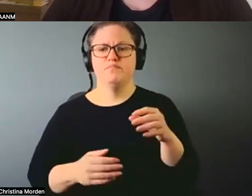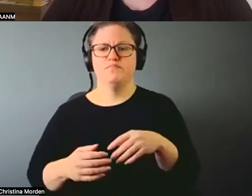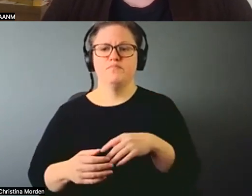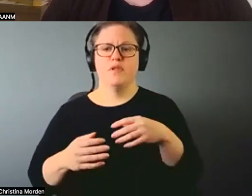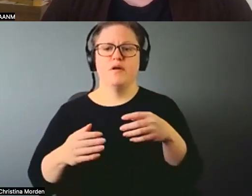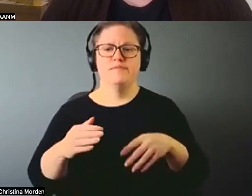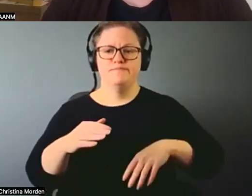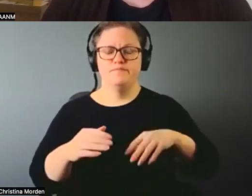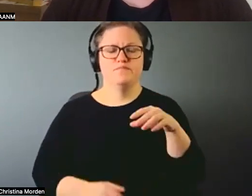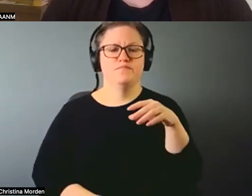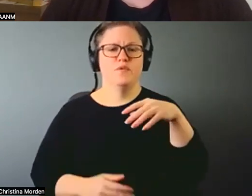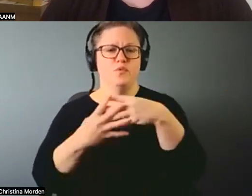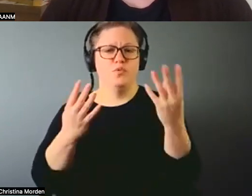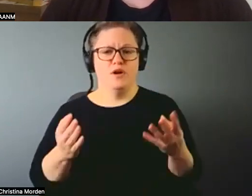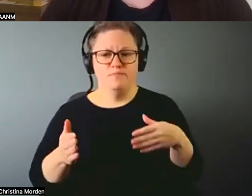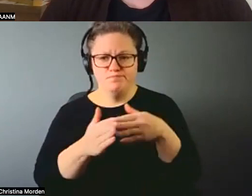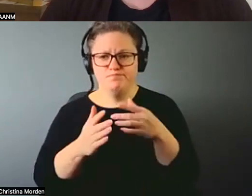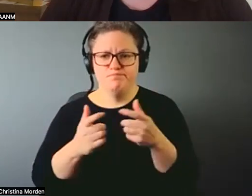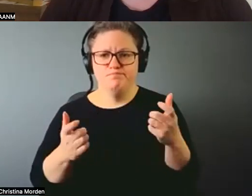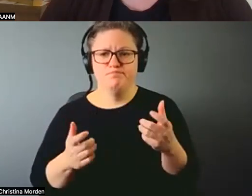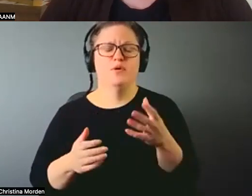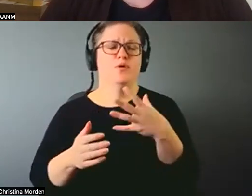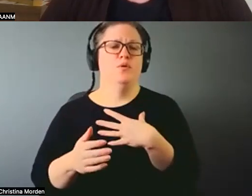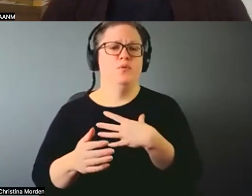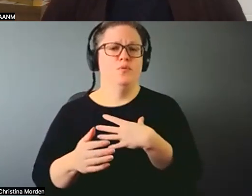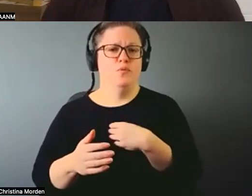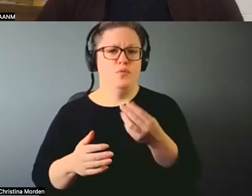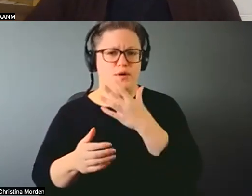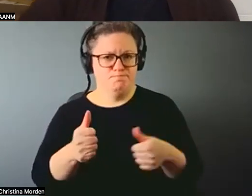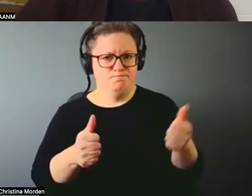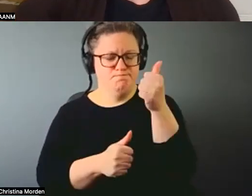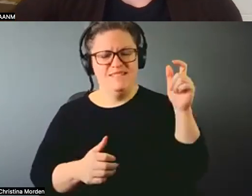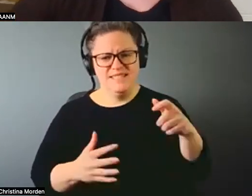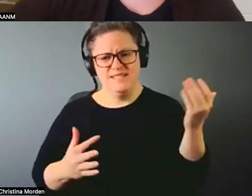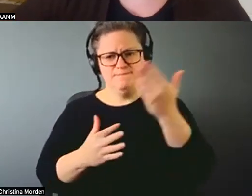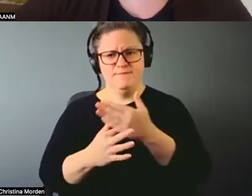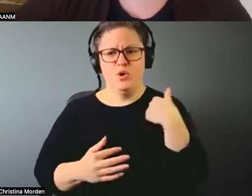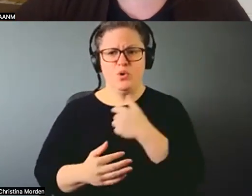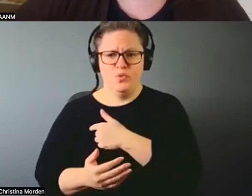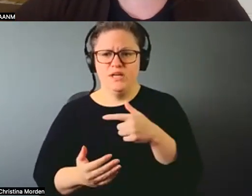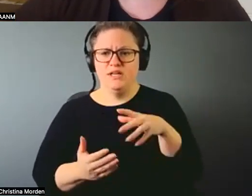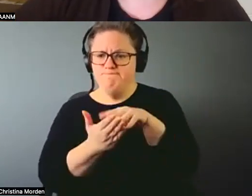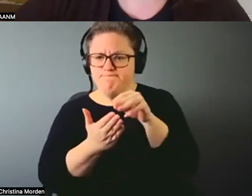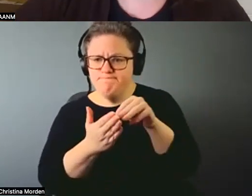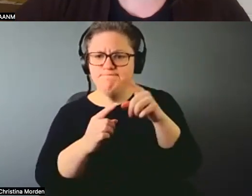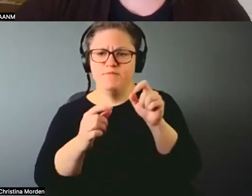implicate us. We believe all people have a right to participate in, inform, and lead arts and culture.